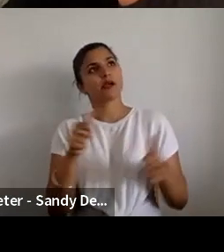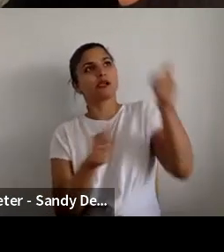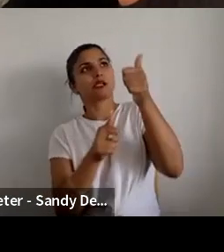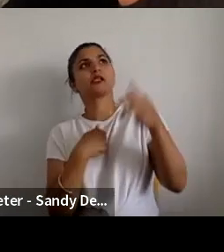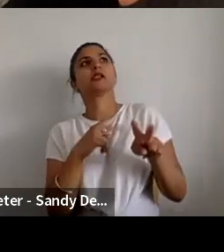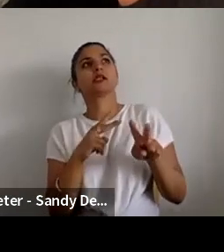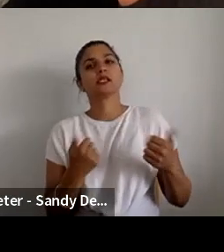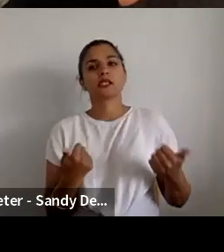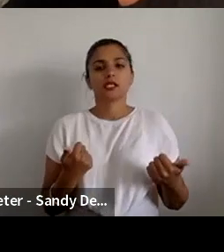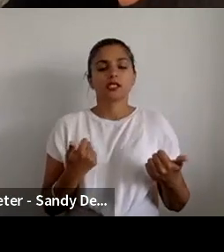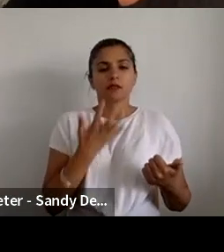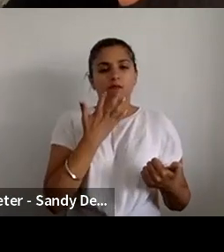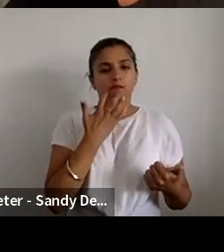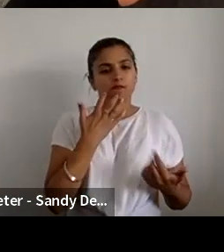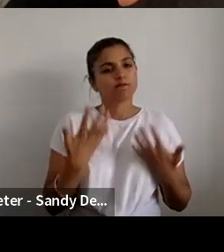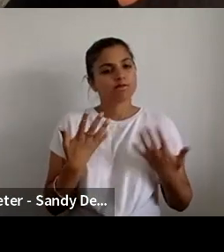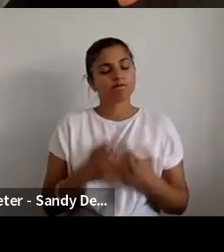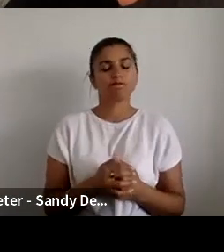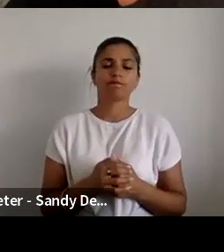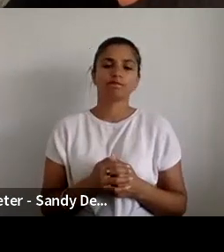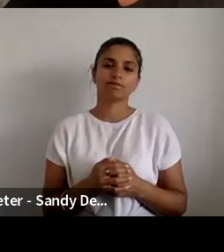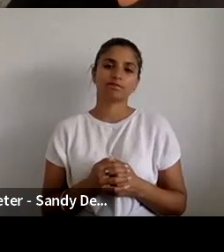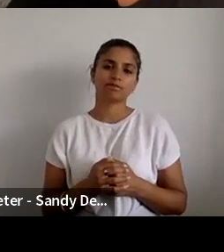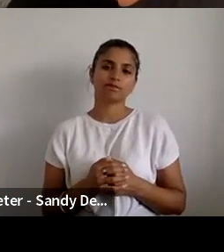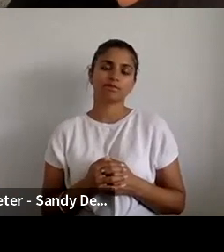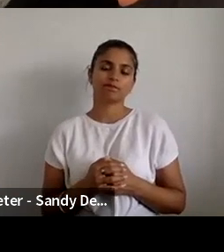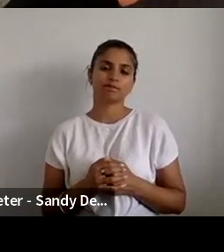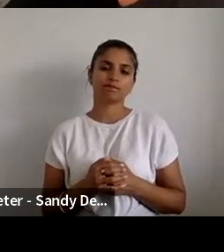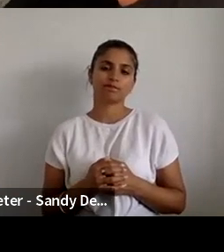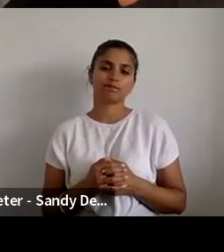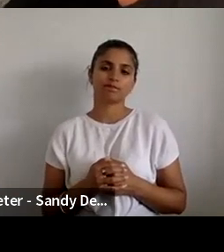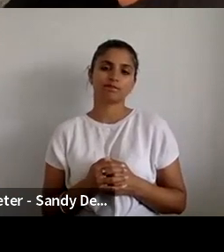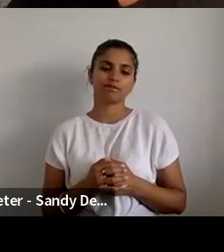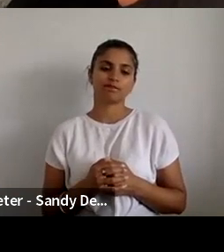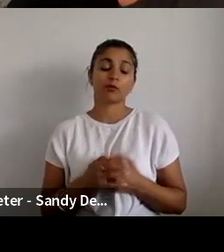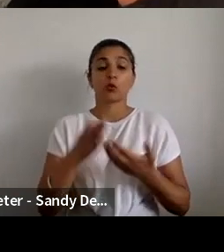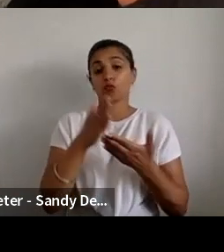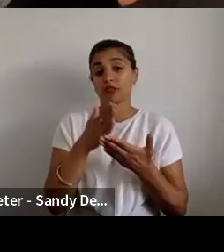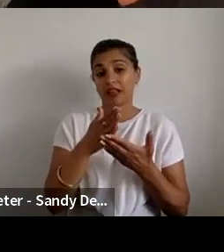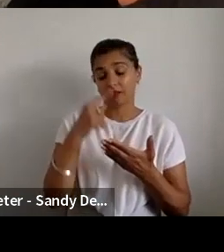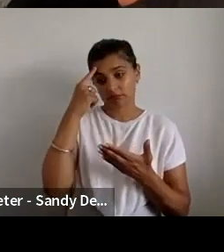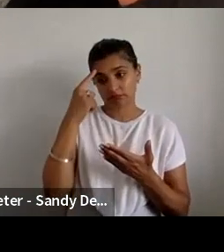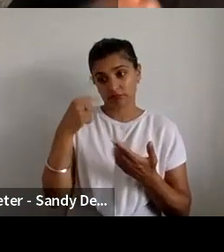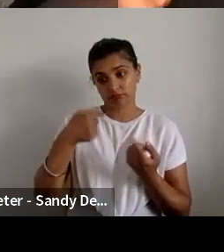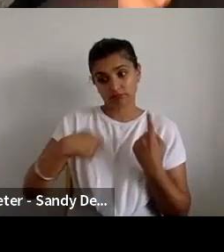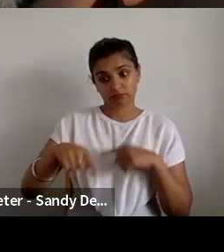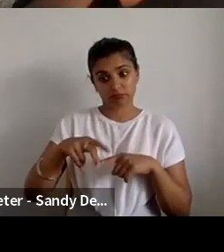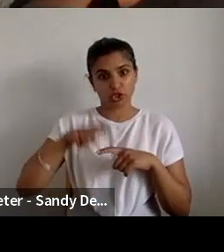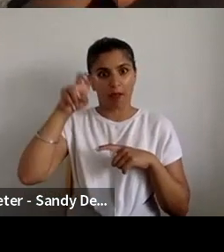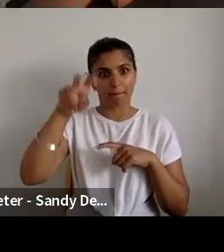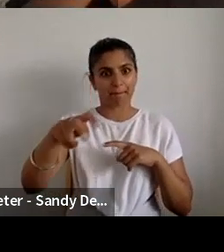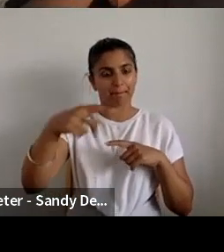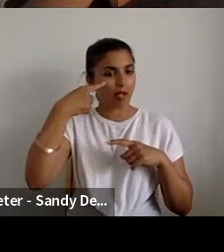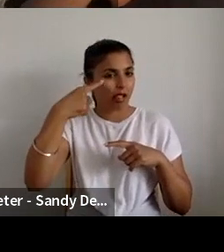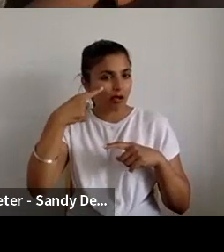this was ahead of its time by several years, and there was still a lot to do around